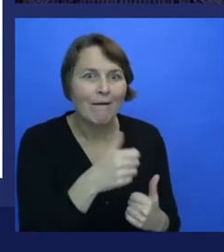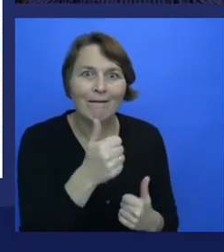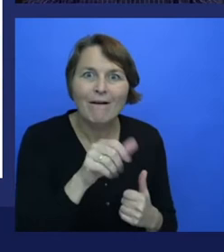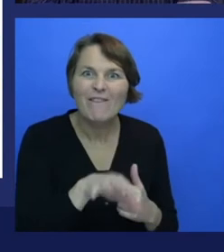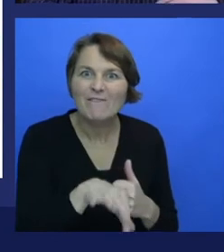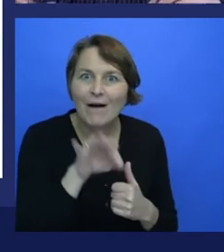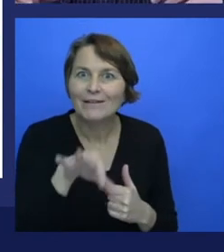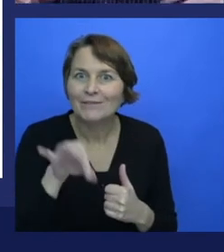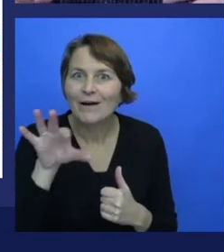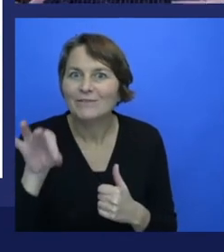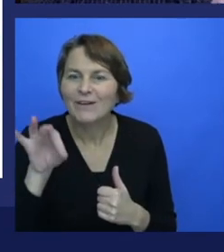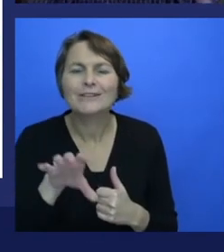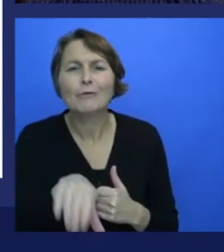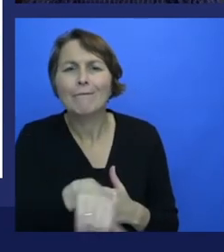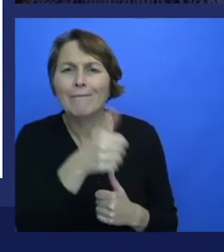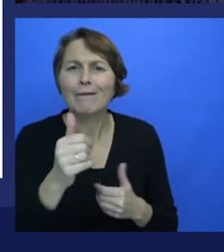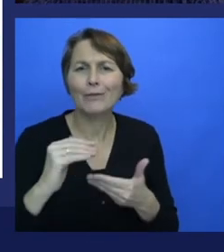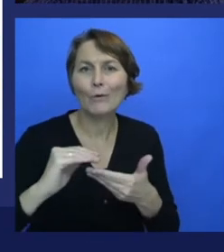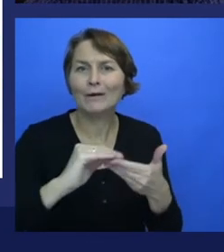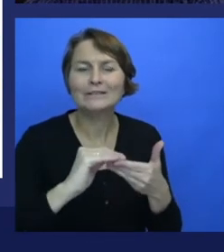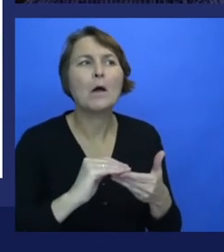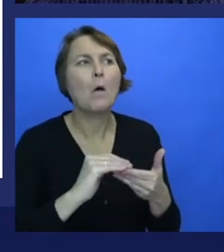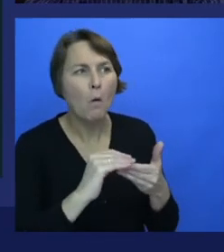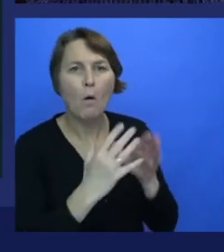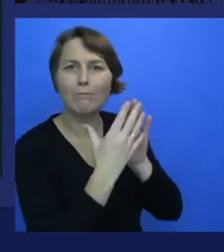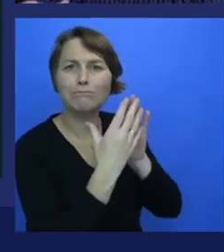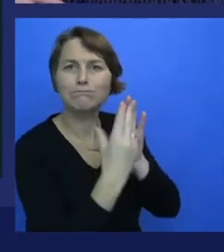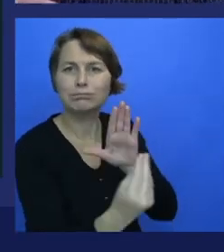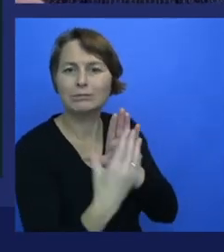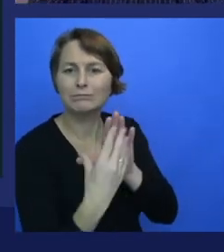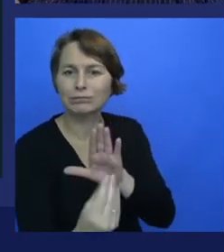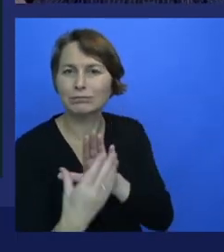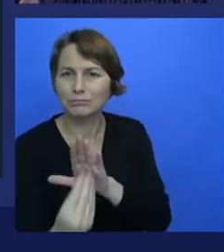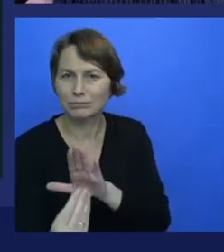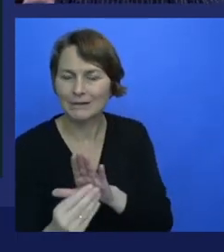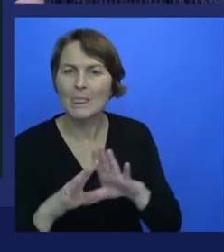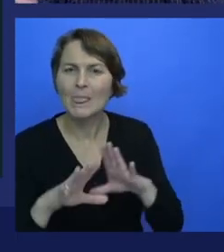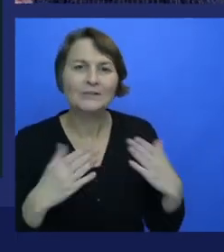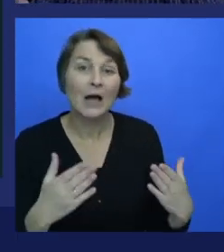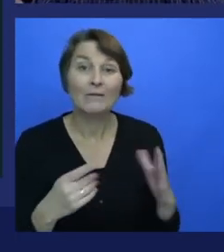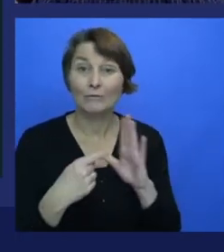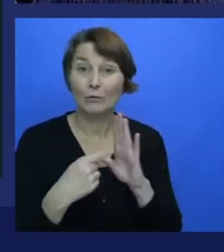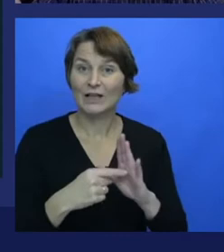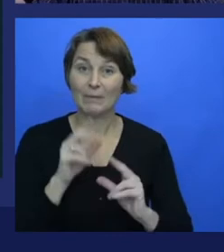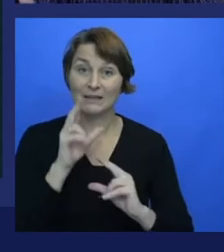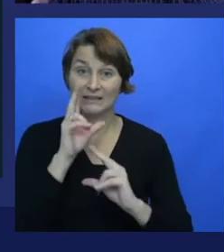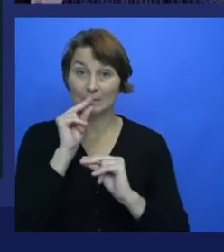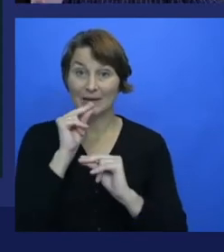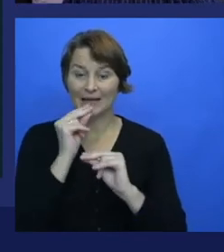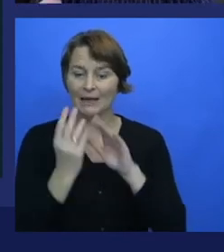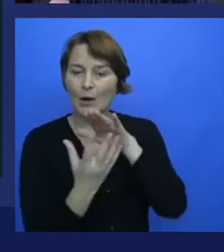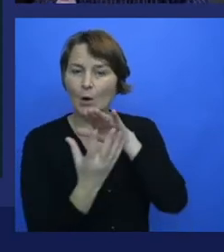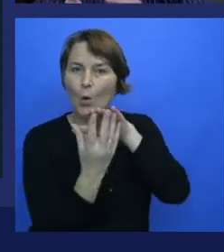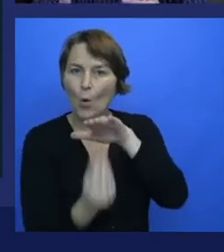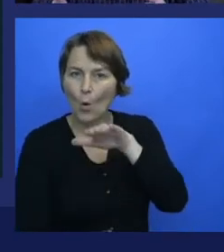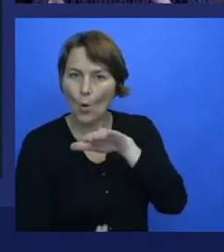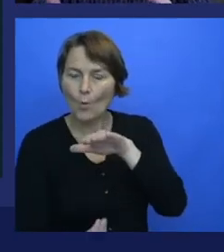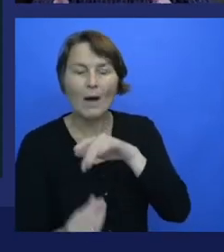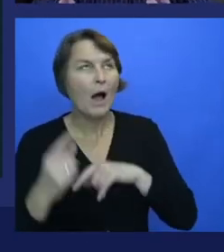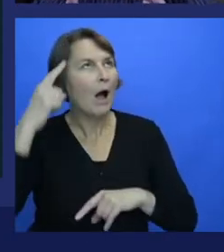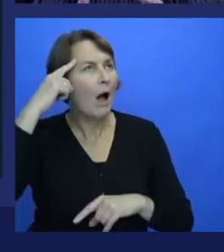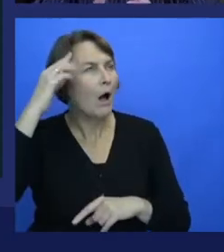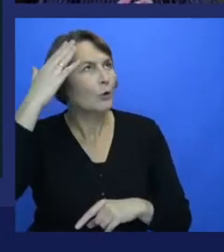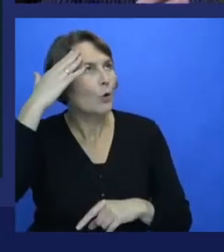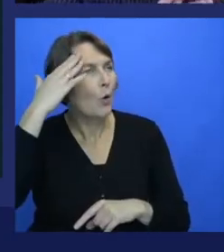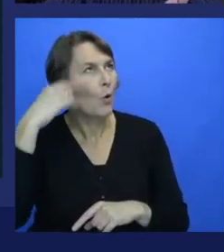And so looking at voice recognition, the emergence of Siri roughly in that same time. So SRI was a